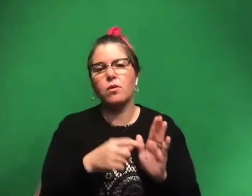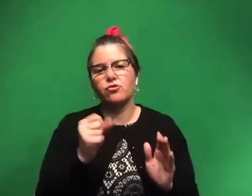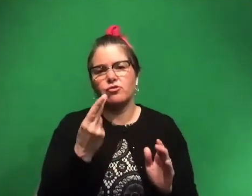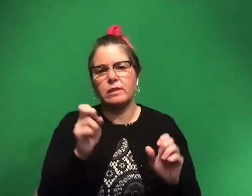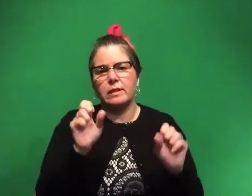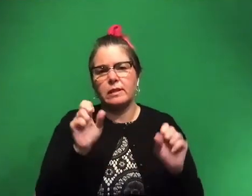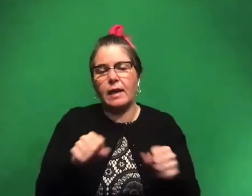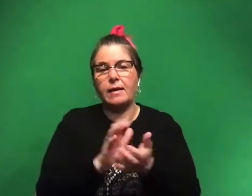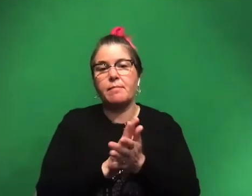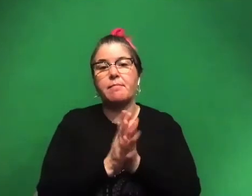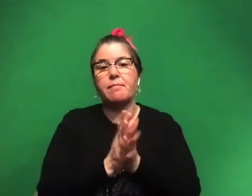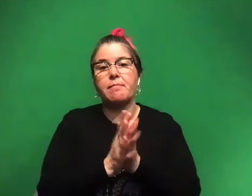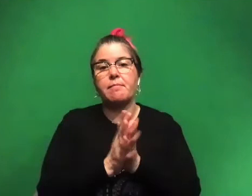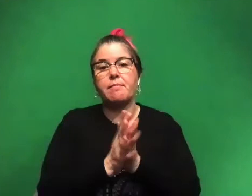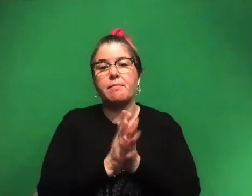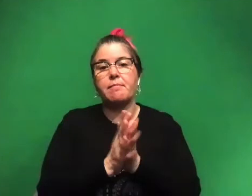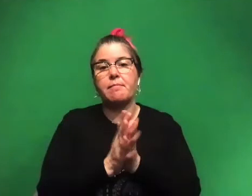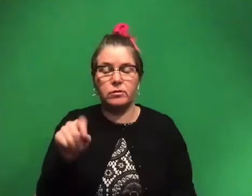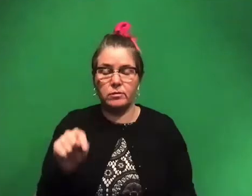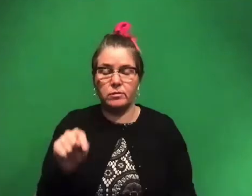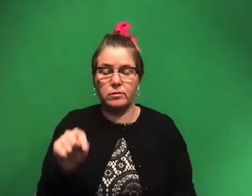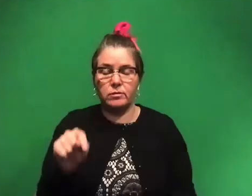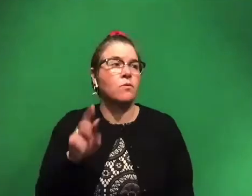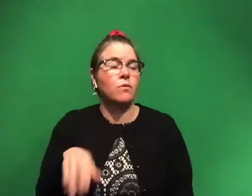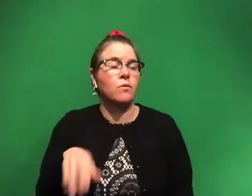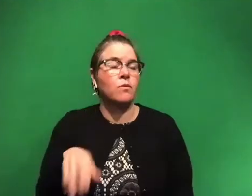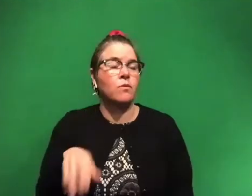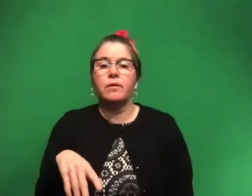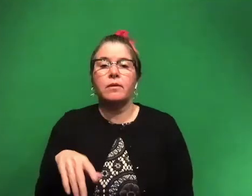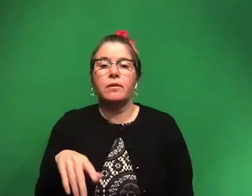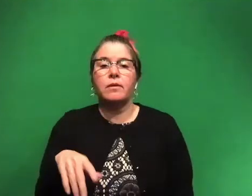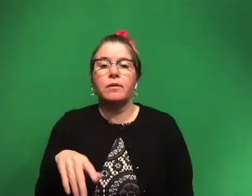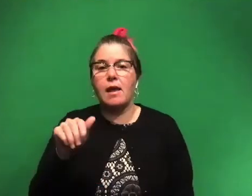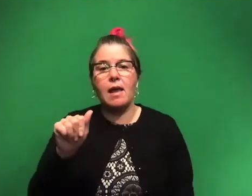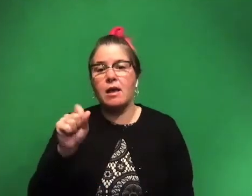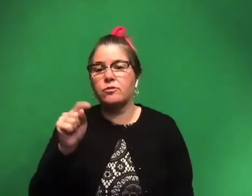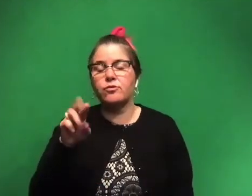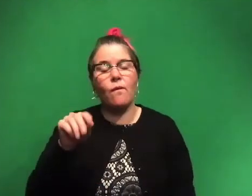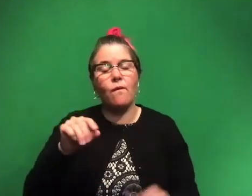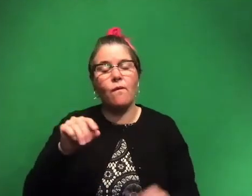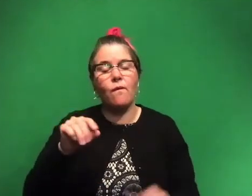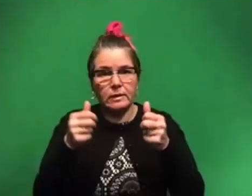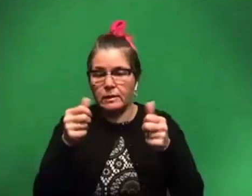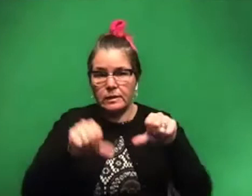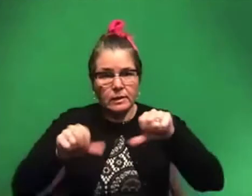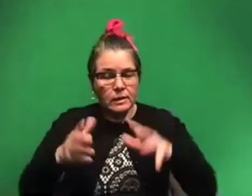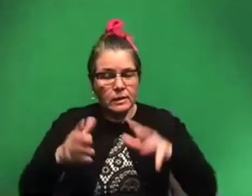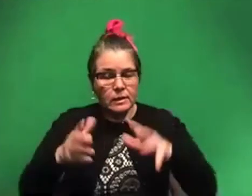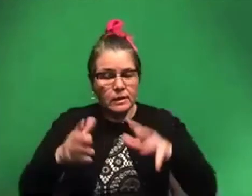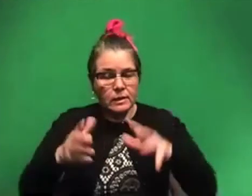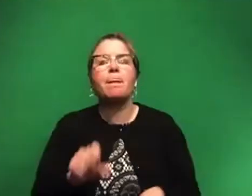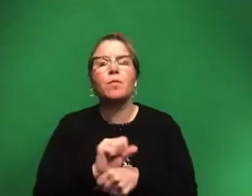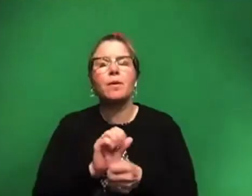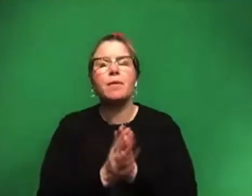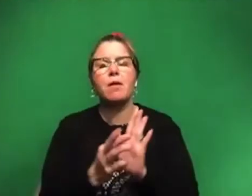a, a paleontologist or, and, you know, astrophysicist. And we are working to become role models for